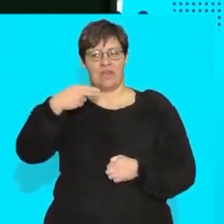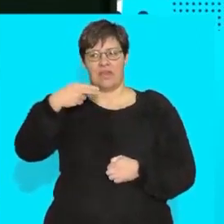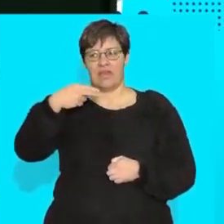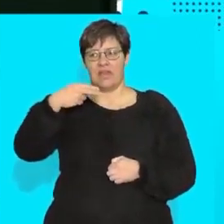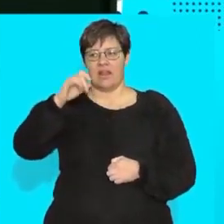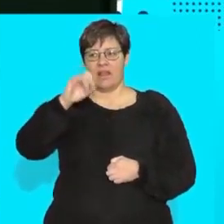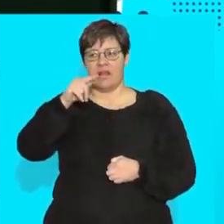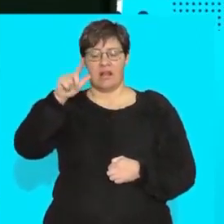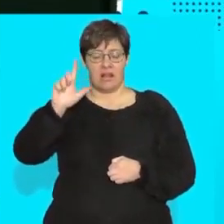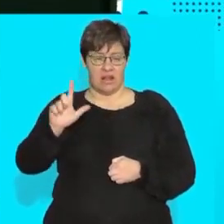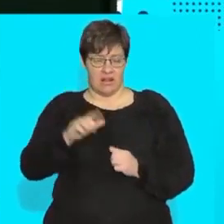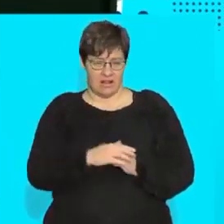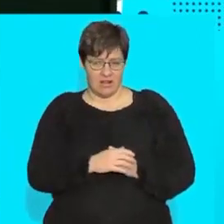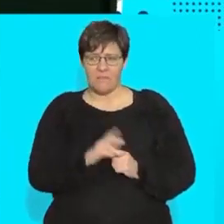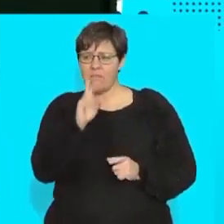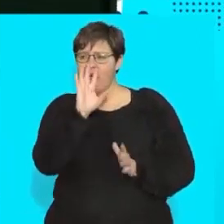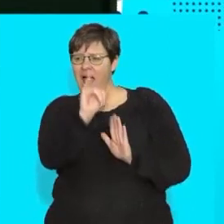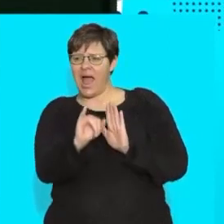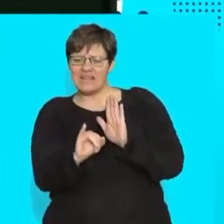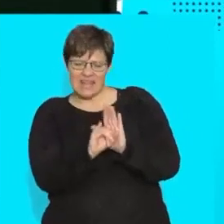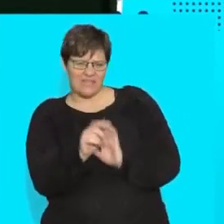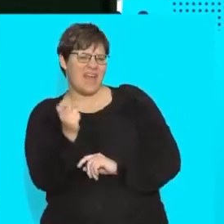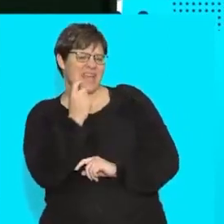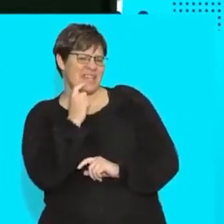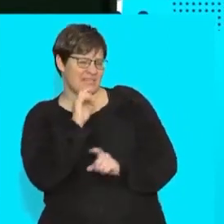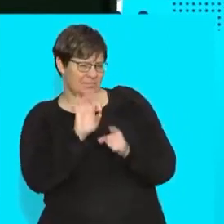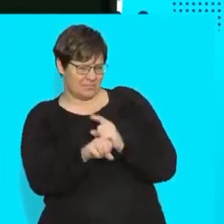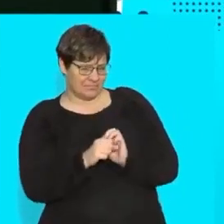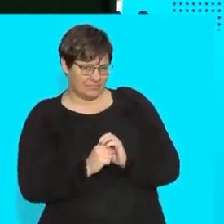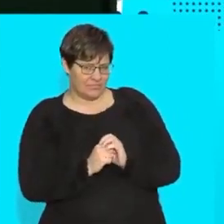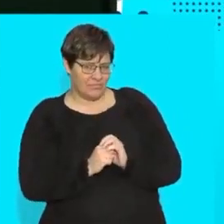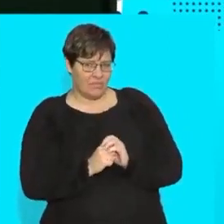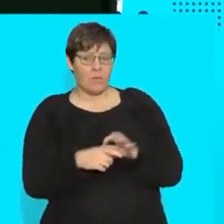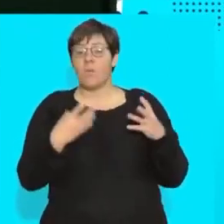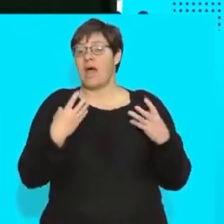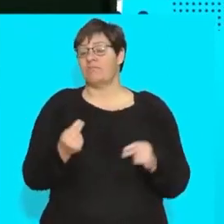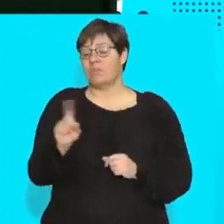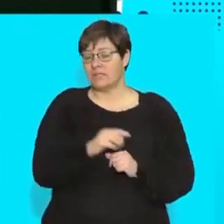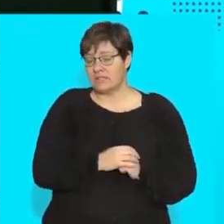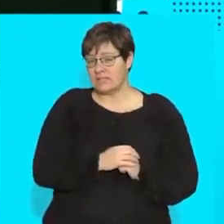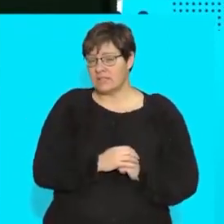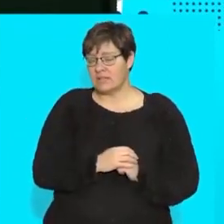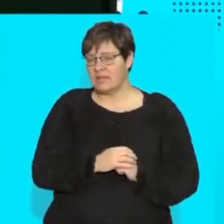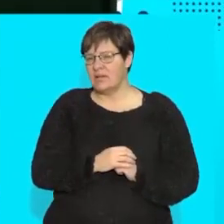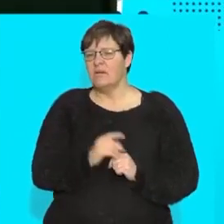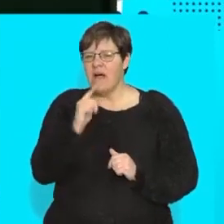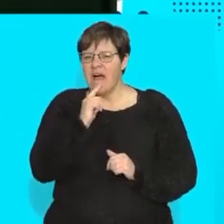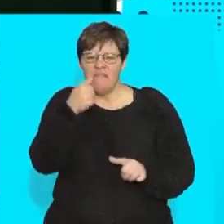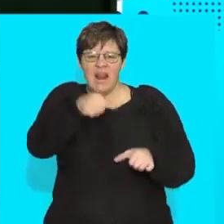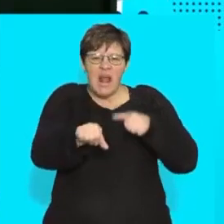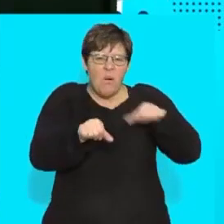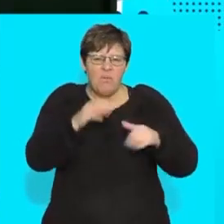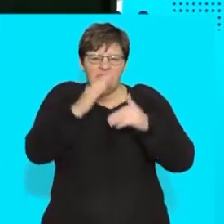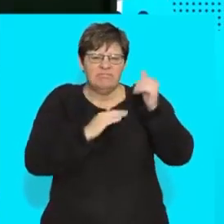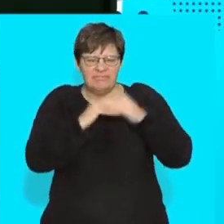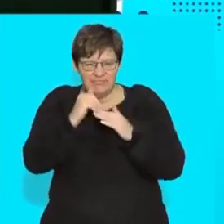quite easy all right to identify to see basically what did we have those of you who've built lego before